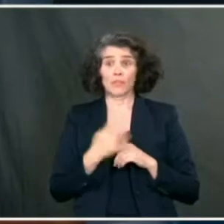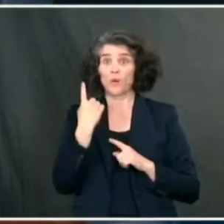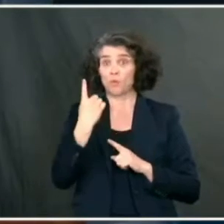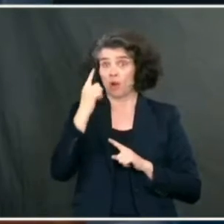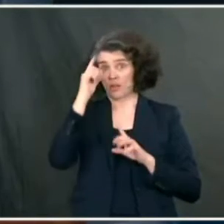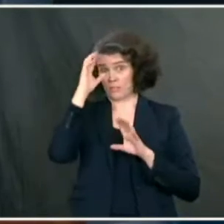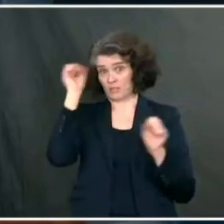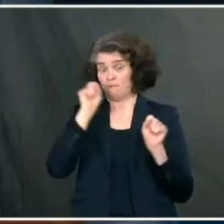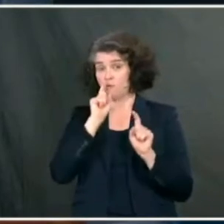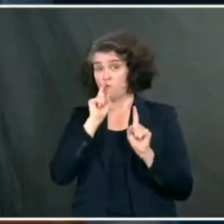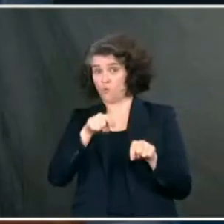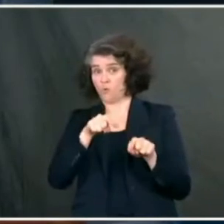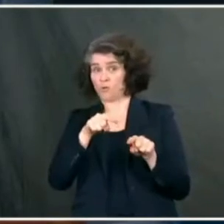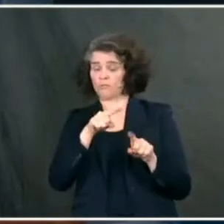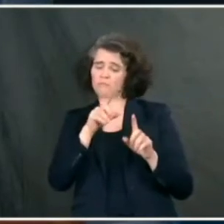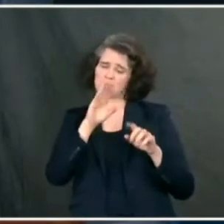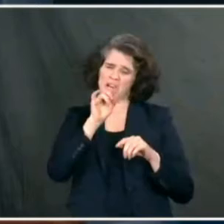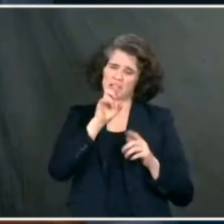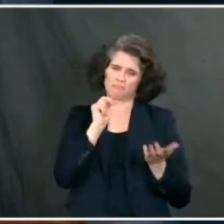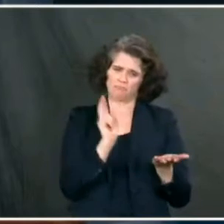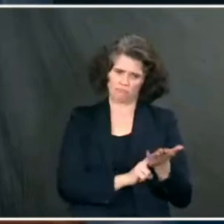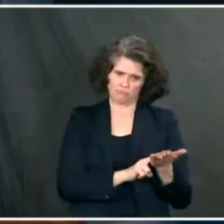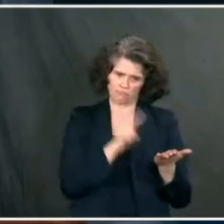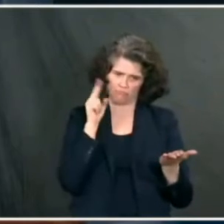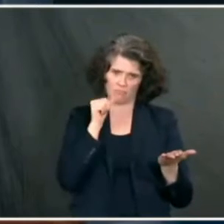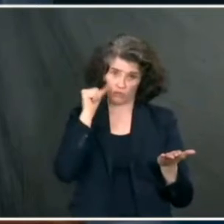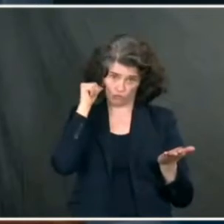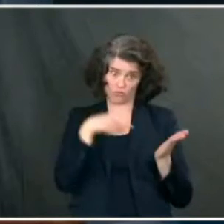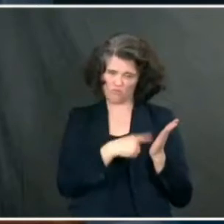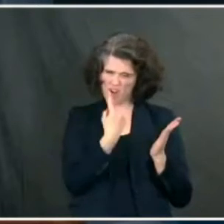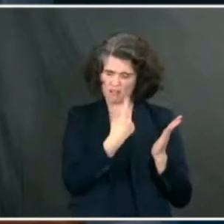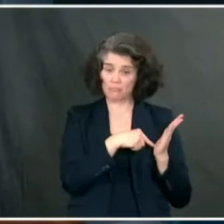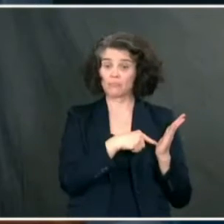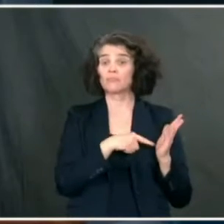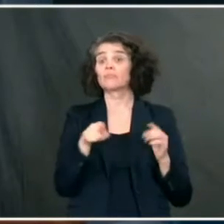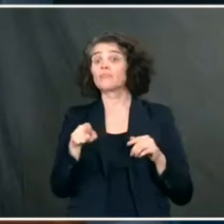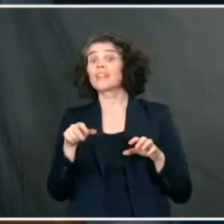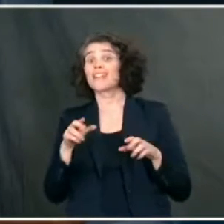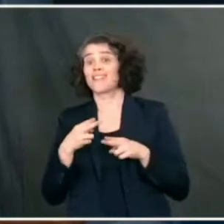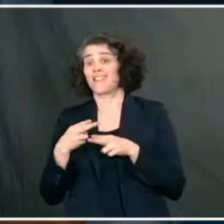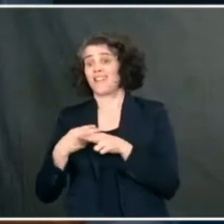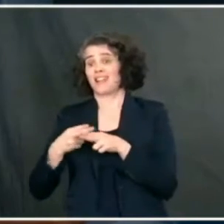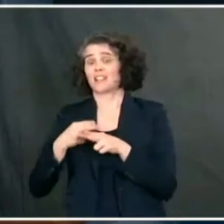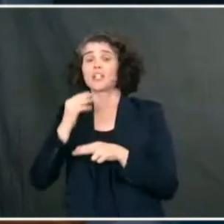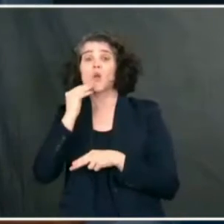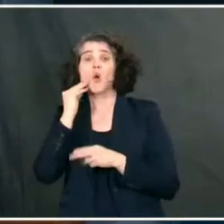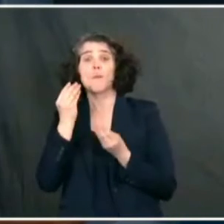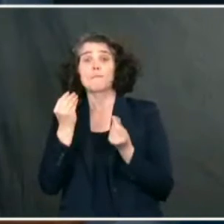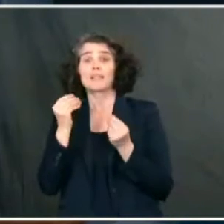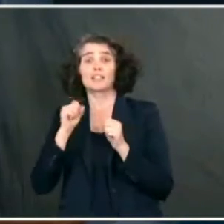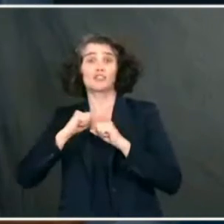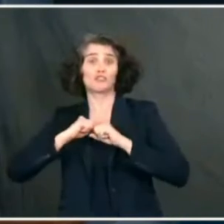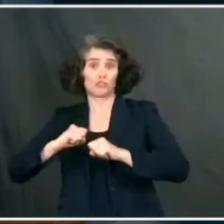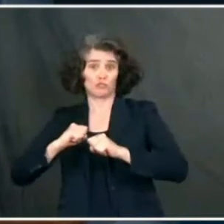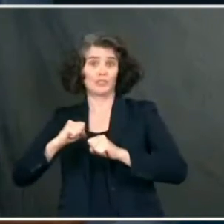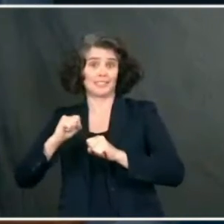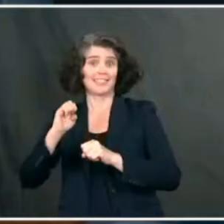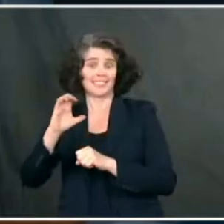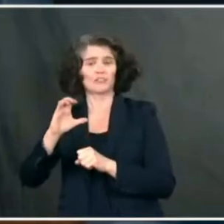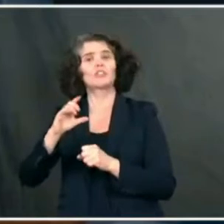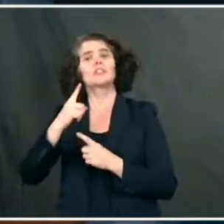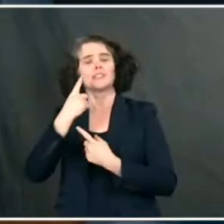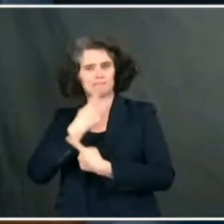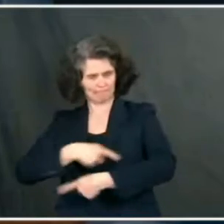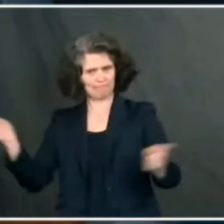the executive orders President Biden signed yesterday, the acting Homeland Security Secretary issued a memorandum to